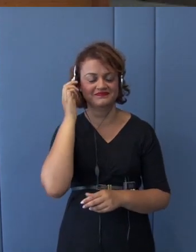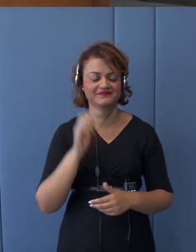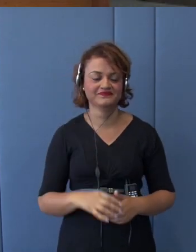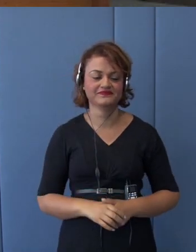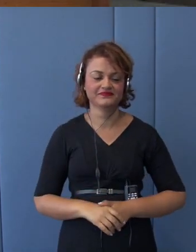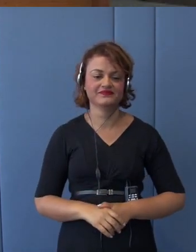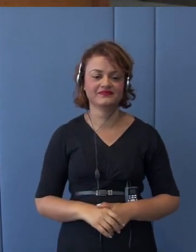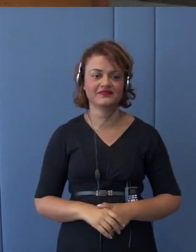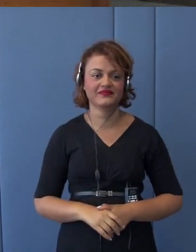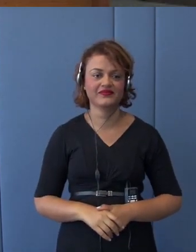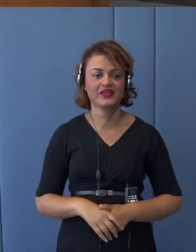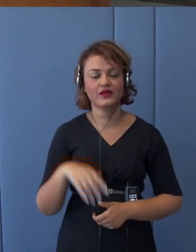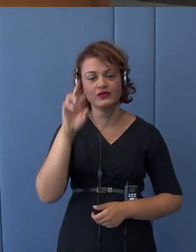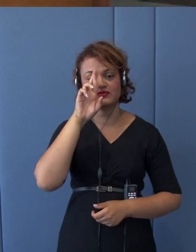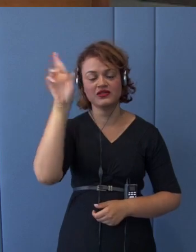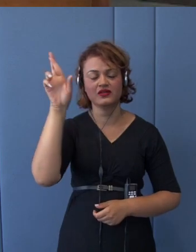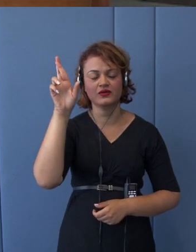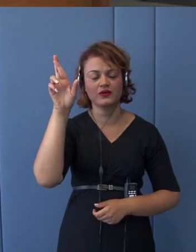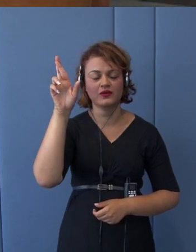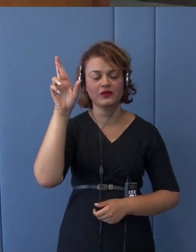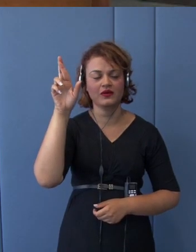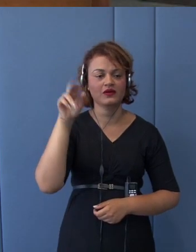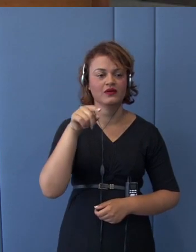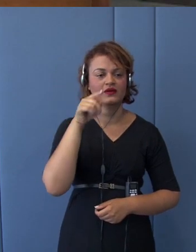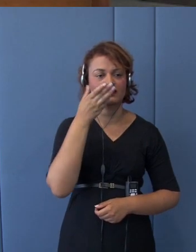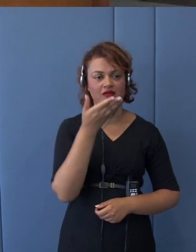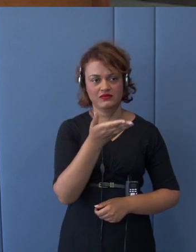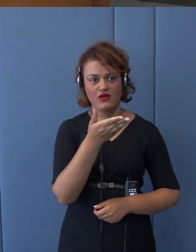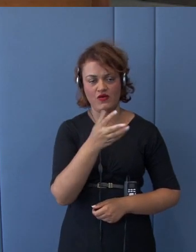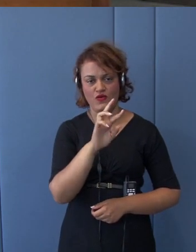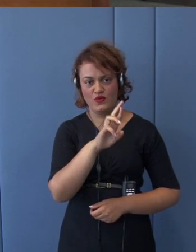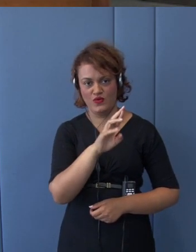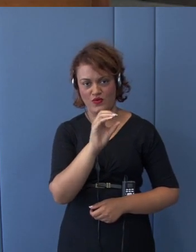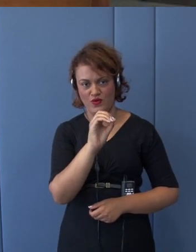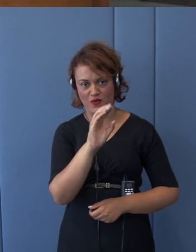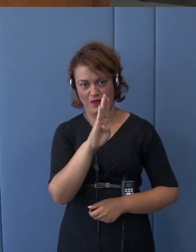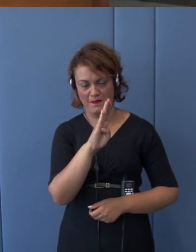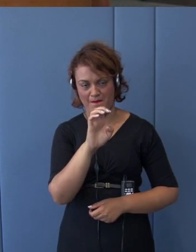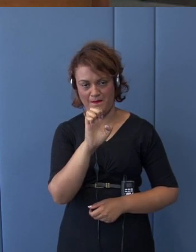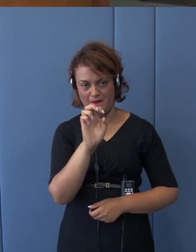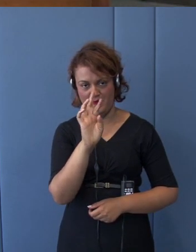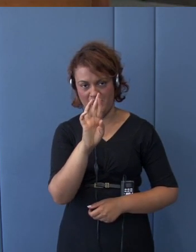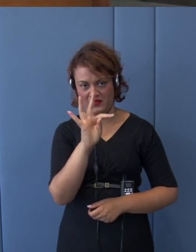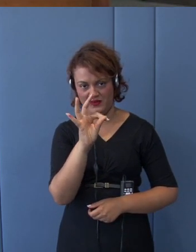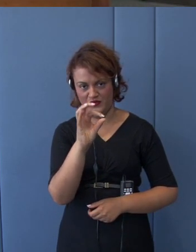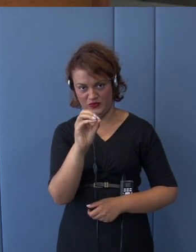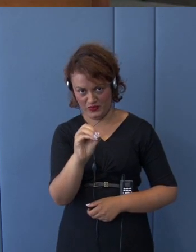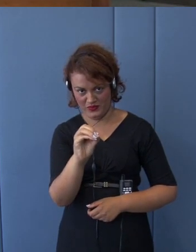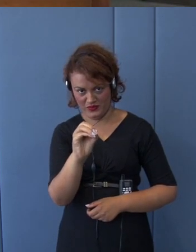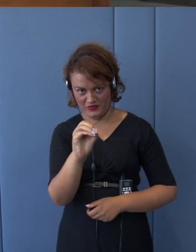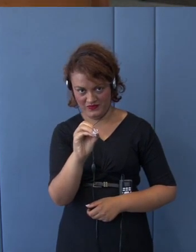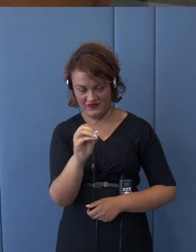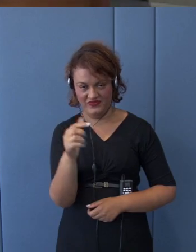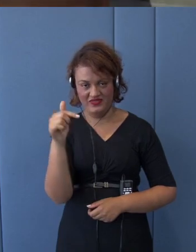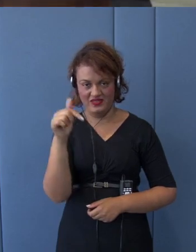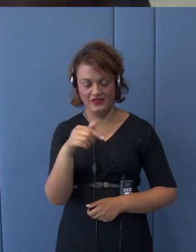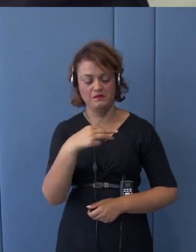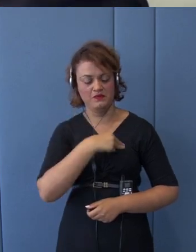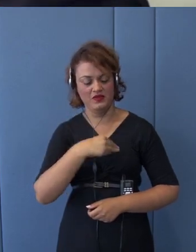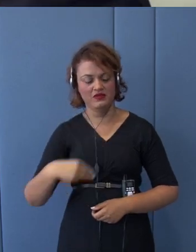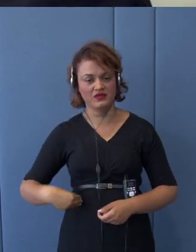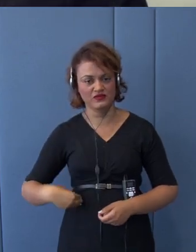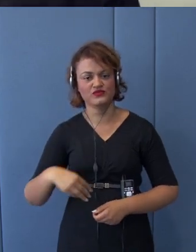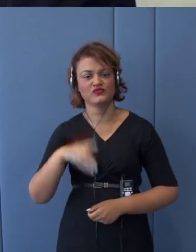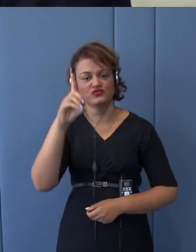Senor Presidente Roberto Goida-Nitsch, Ministra Diretora